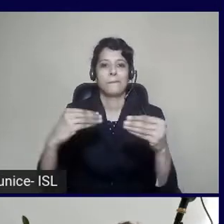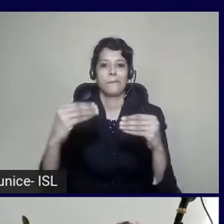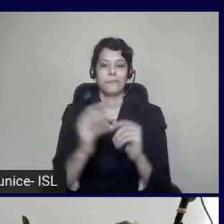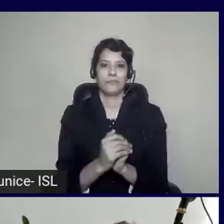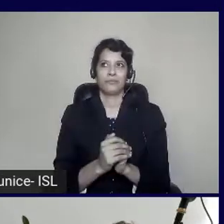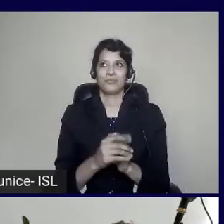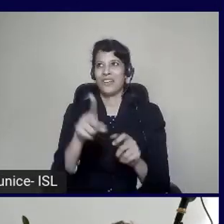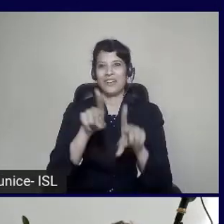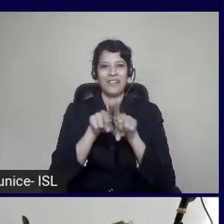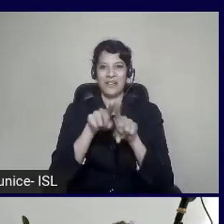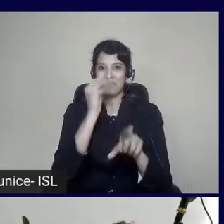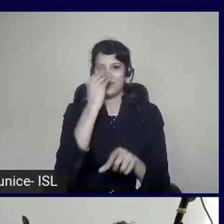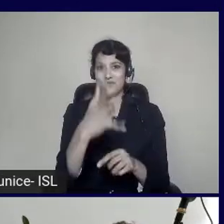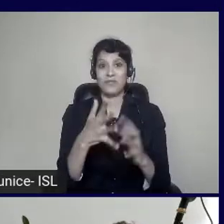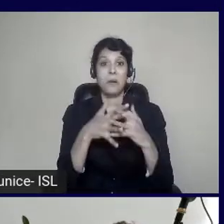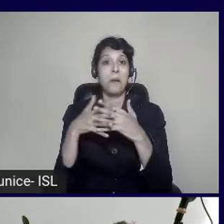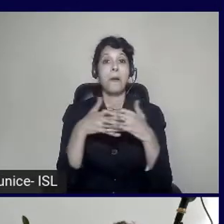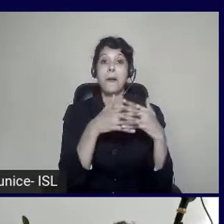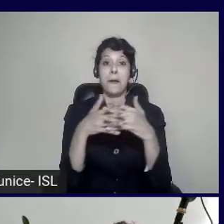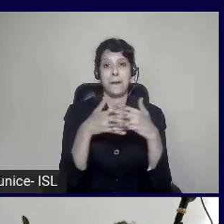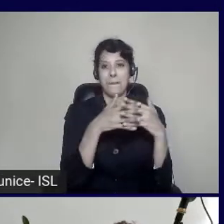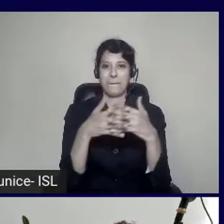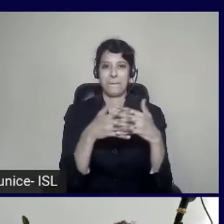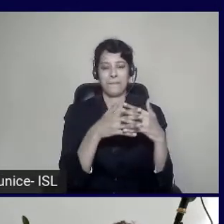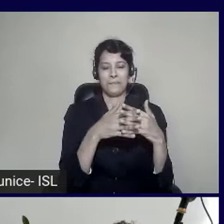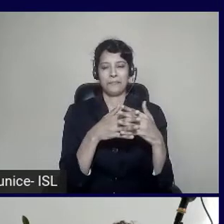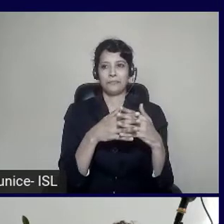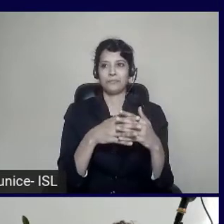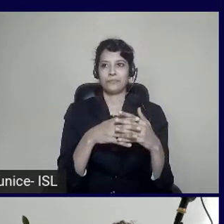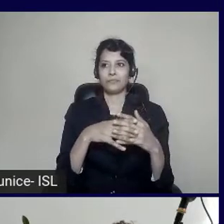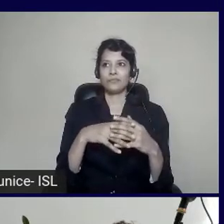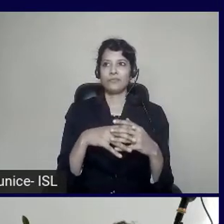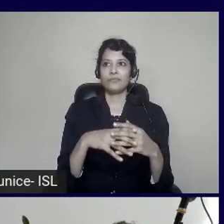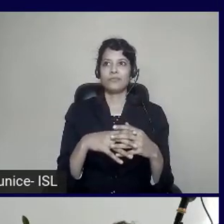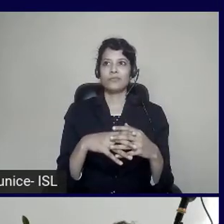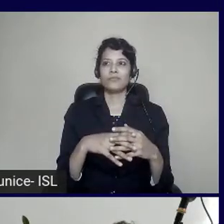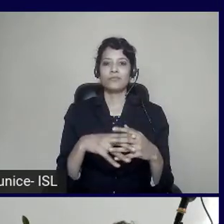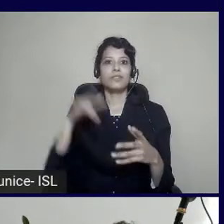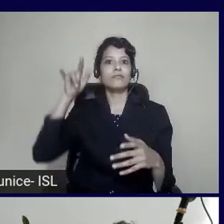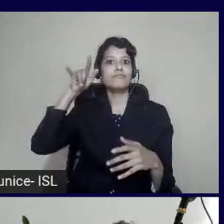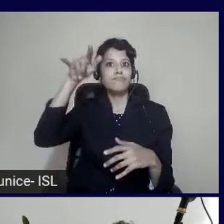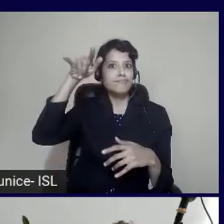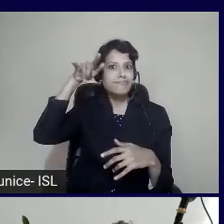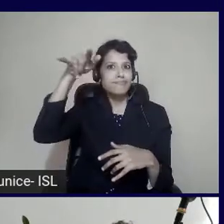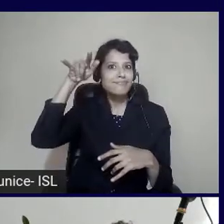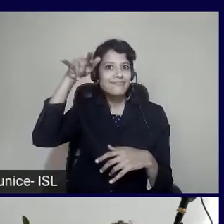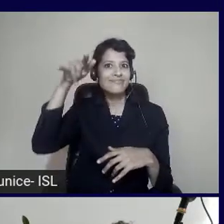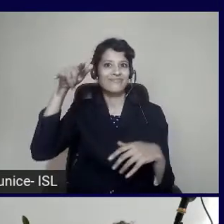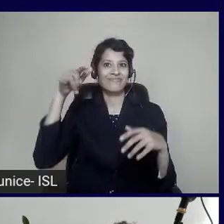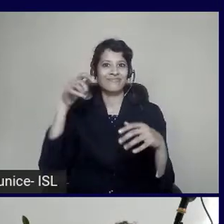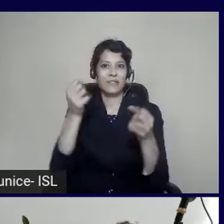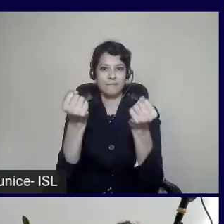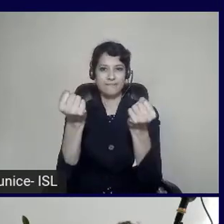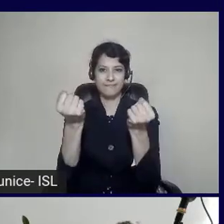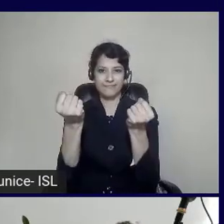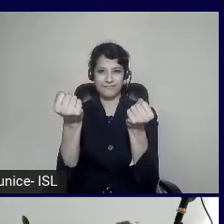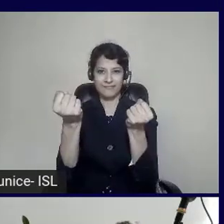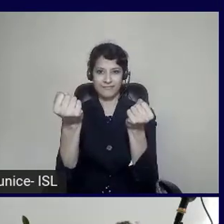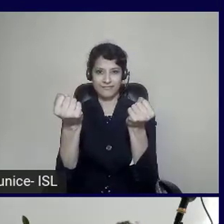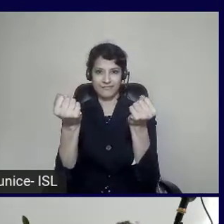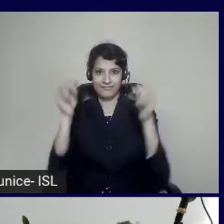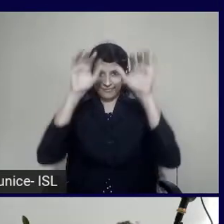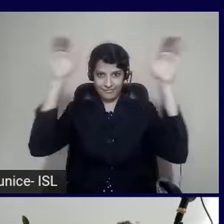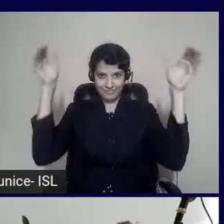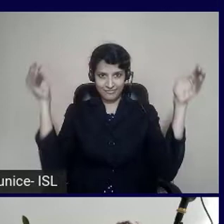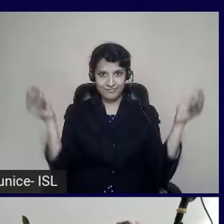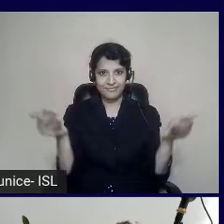was starting to design cockpits for cars, sorry, for airplanes. And they took 4,000 people,